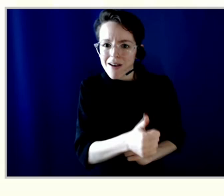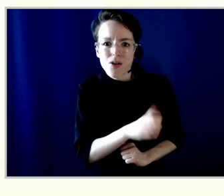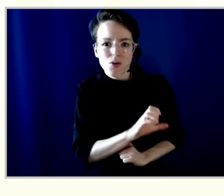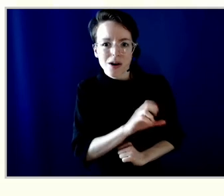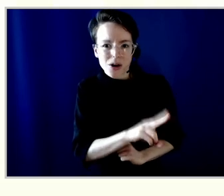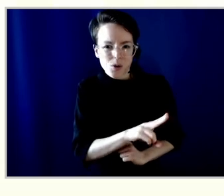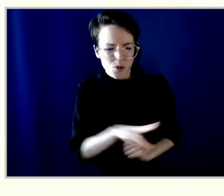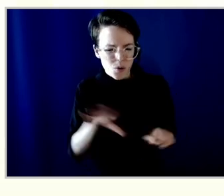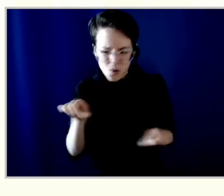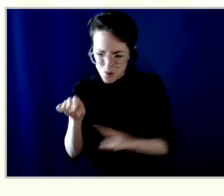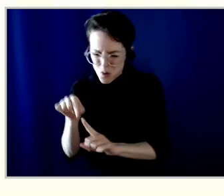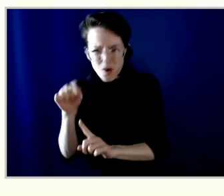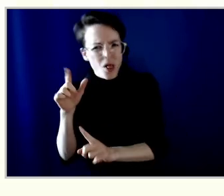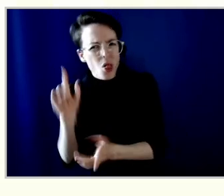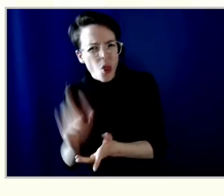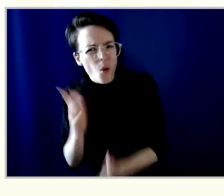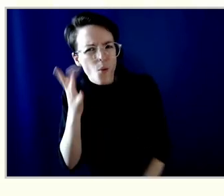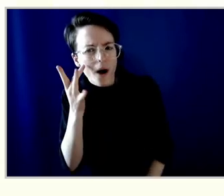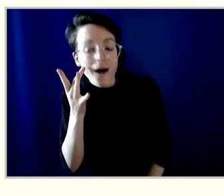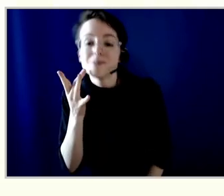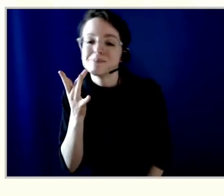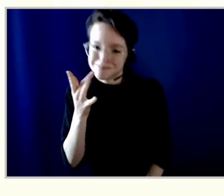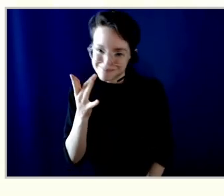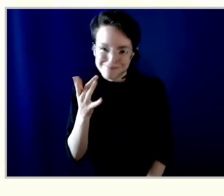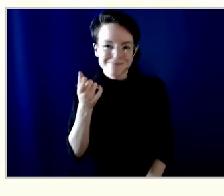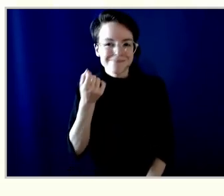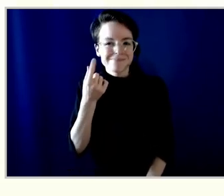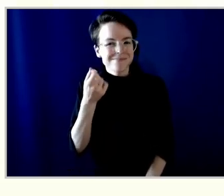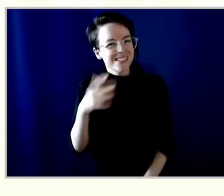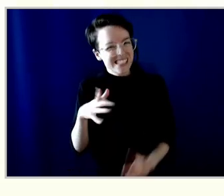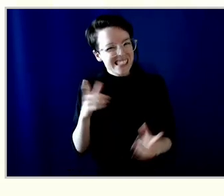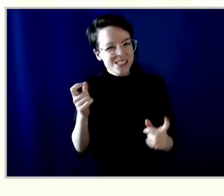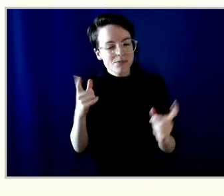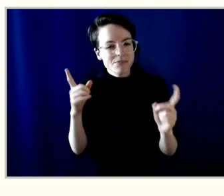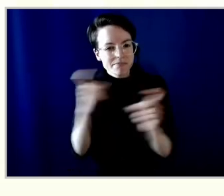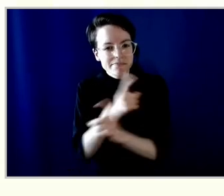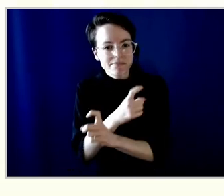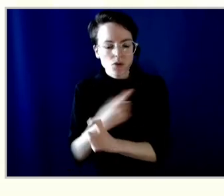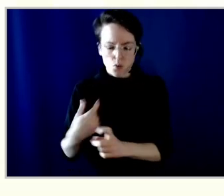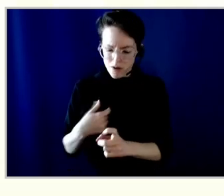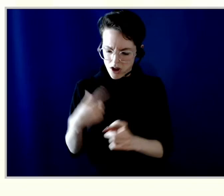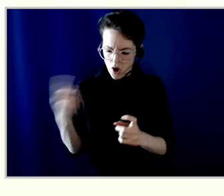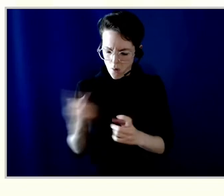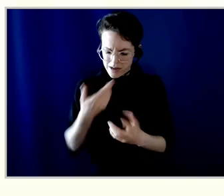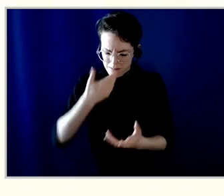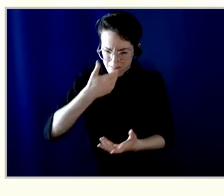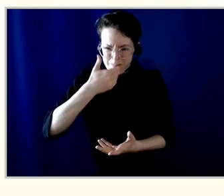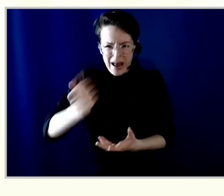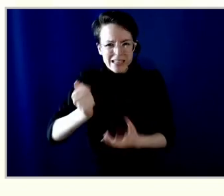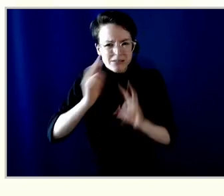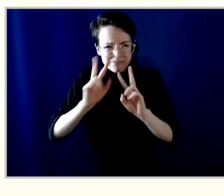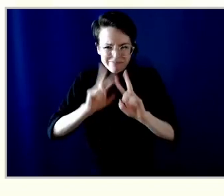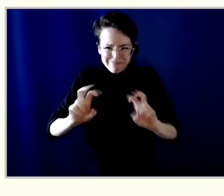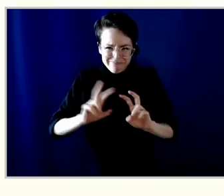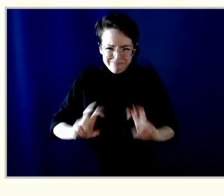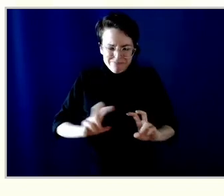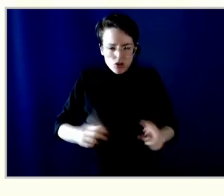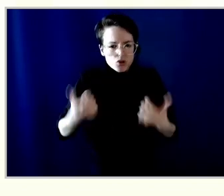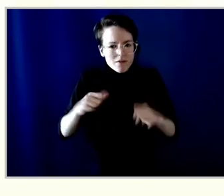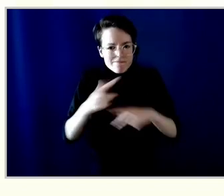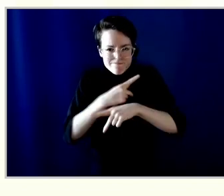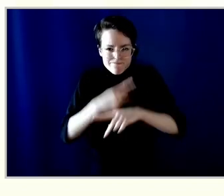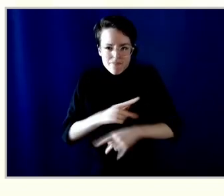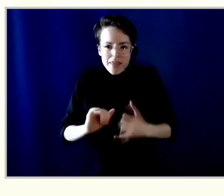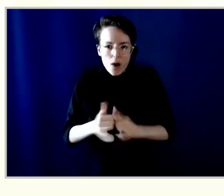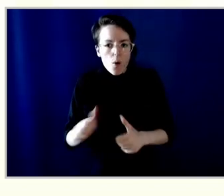best to, again, look at what's in the market, what we can offer our members and when we need to adjust. The current environment is such that